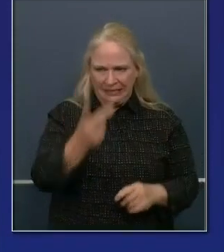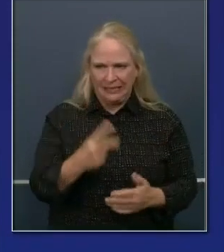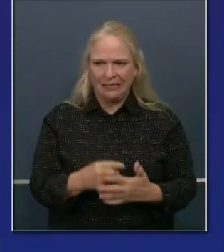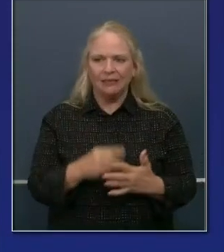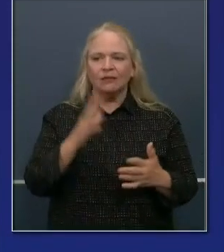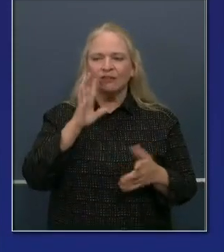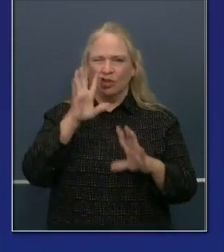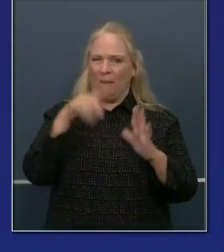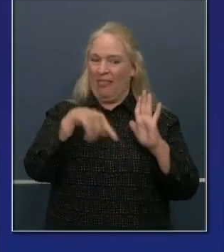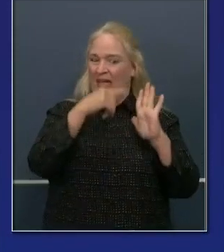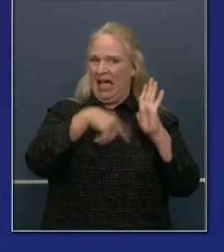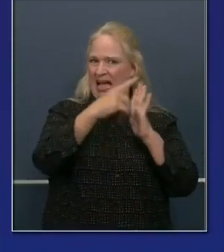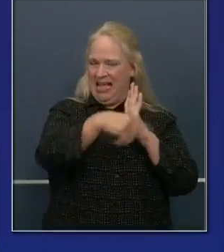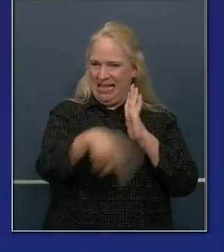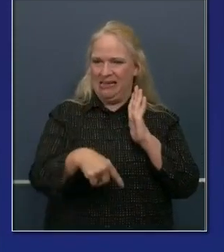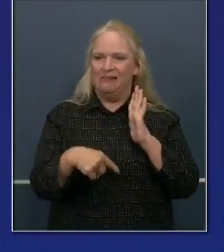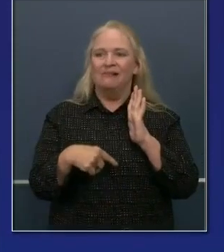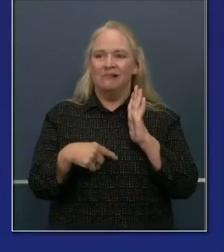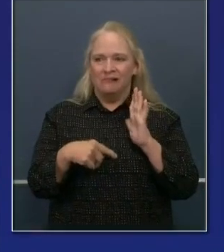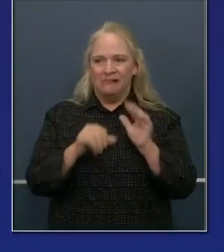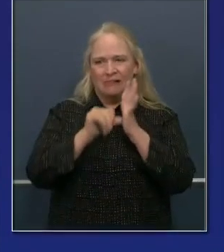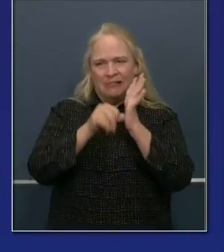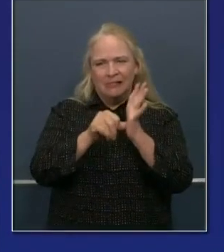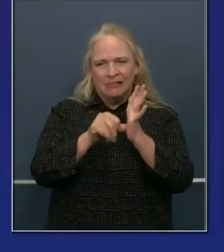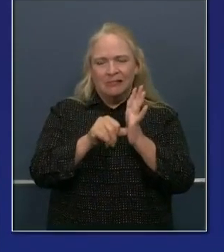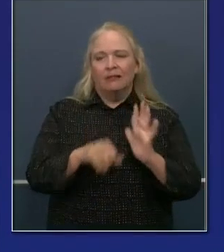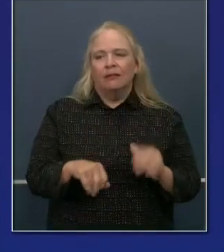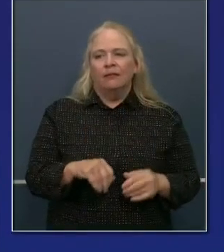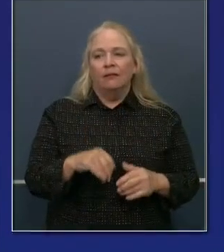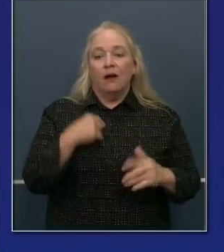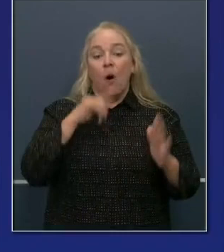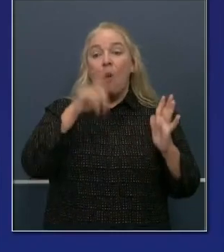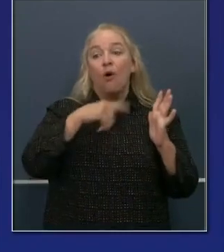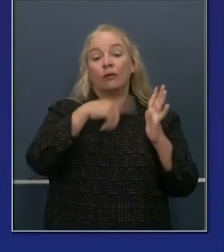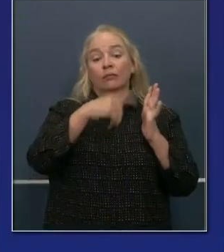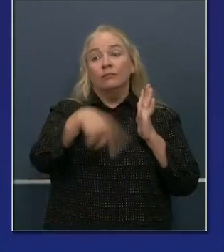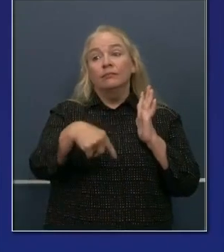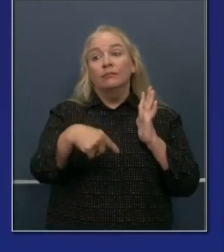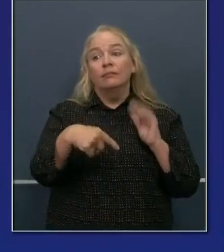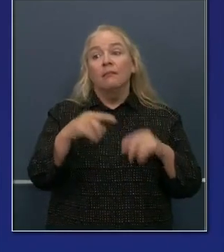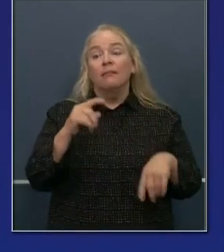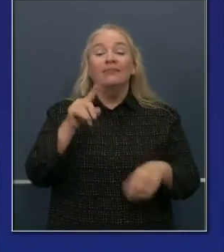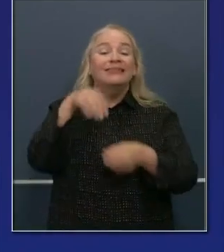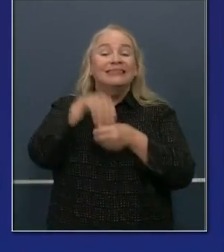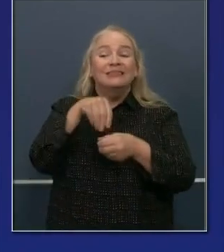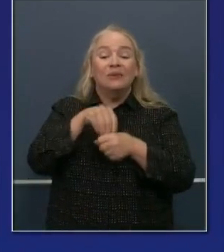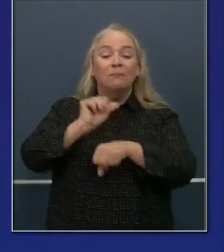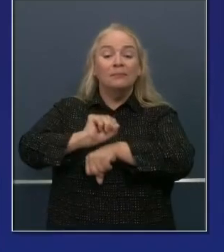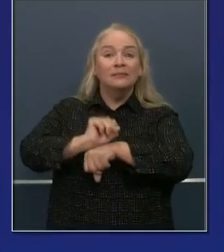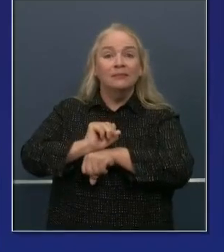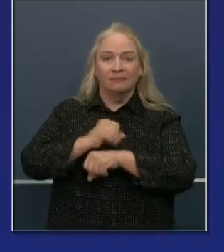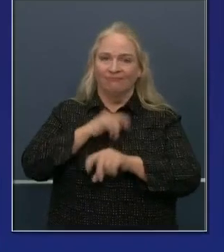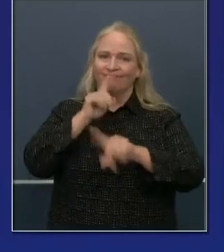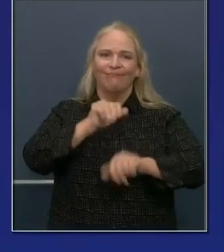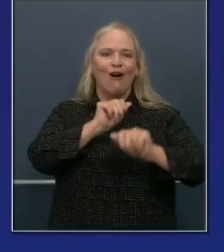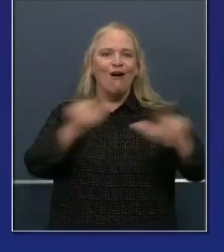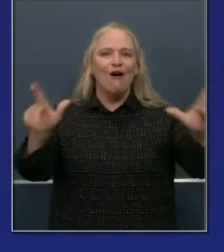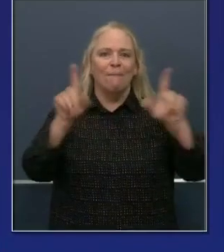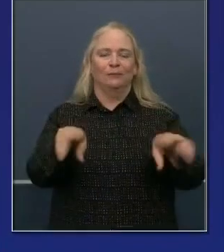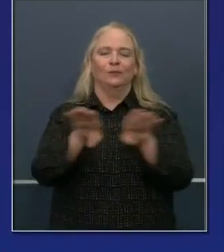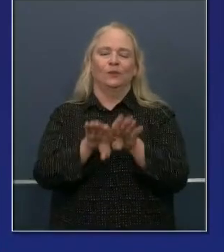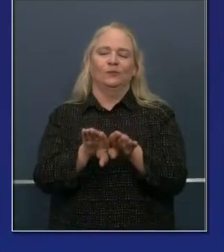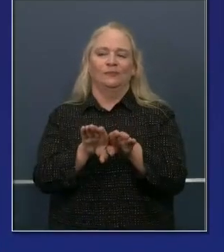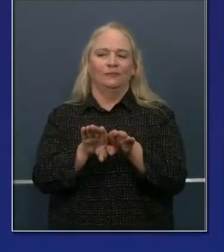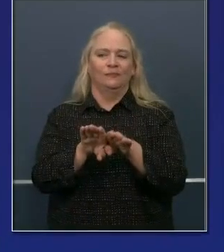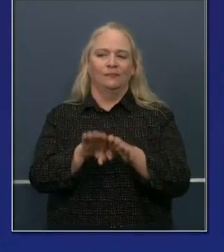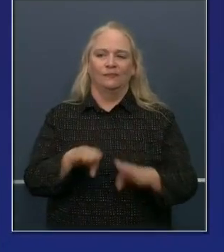we are directing they close indoor operations in additional sectors. So the sectors that we're closing